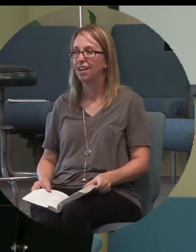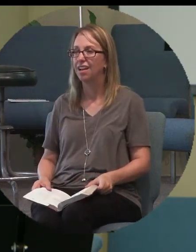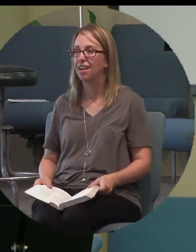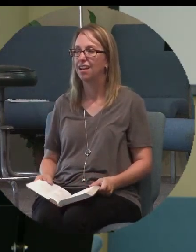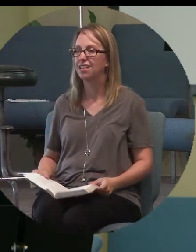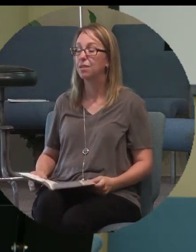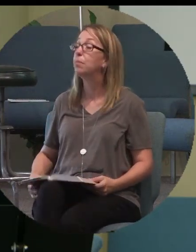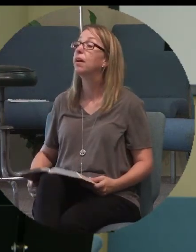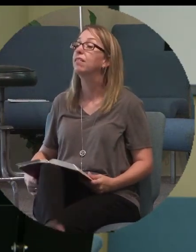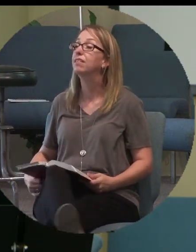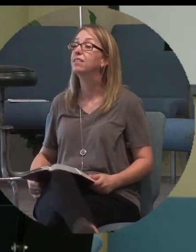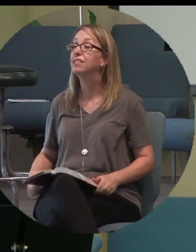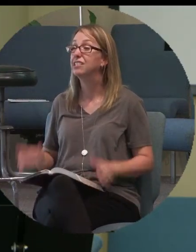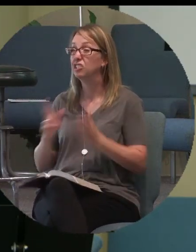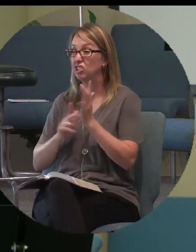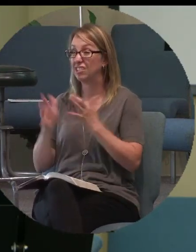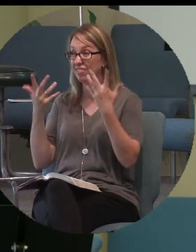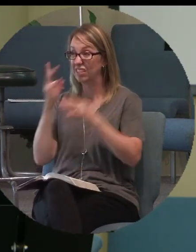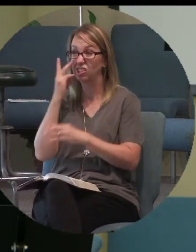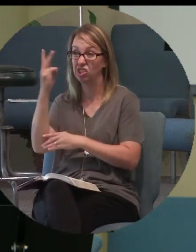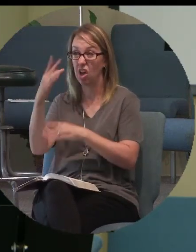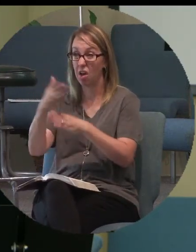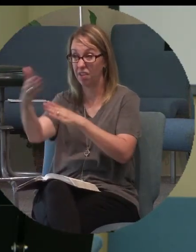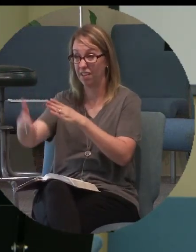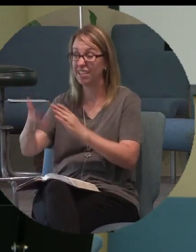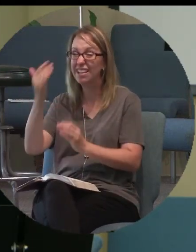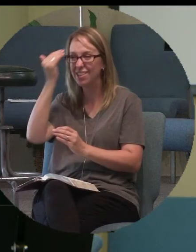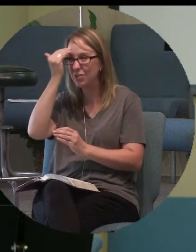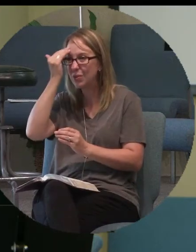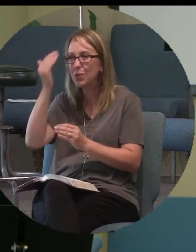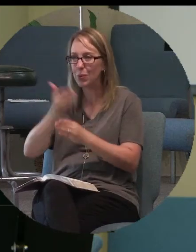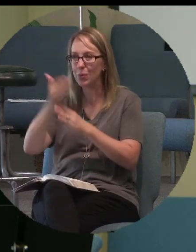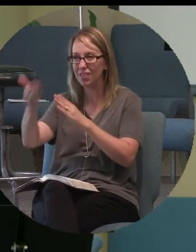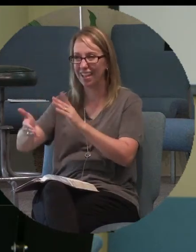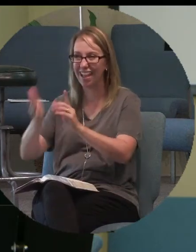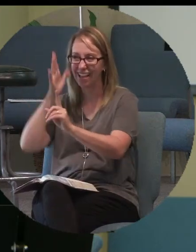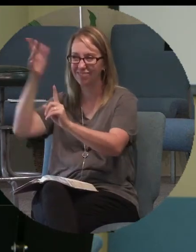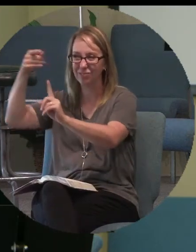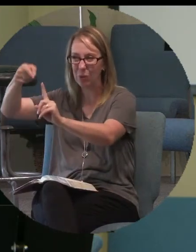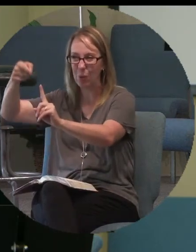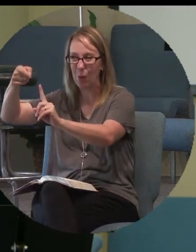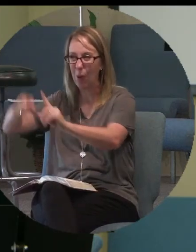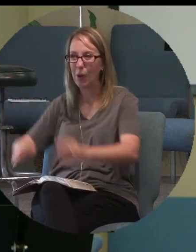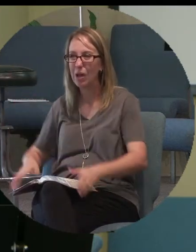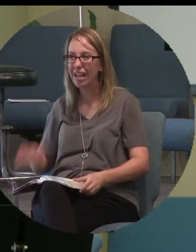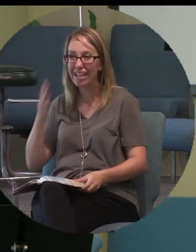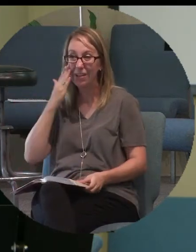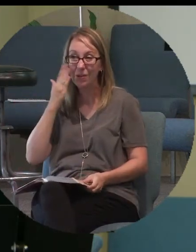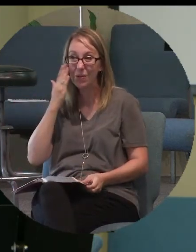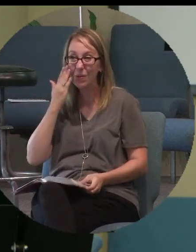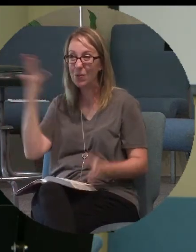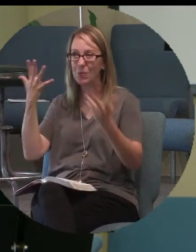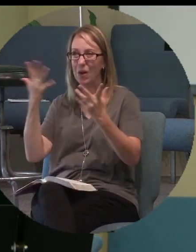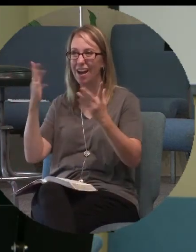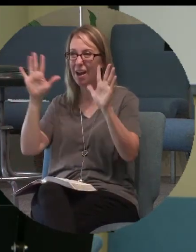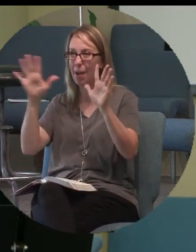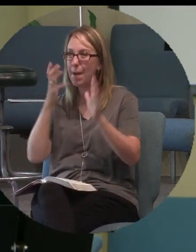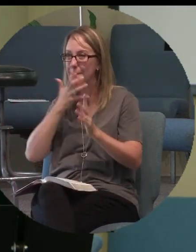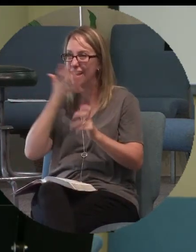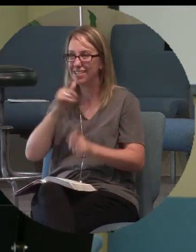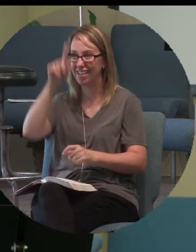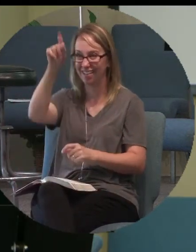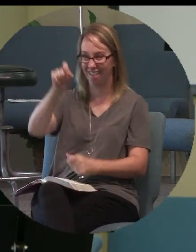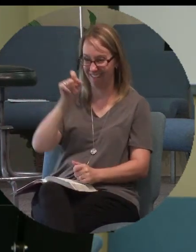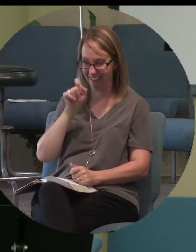But Jesus saw the end. He knew the end game. He knew what exclamation point had to be